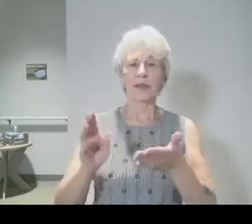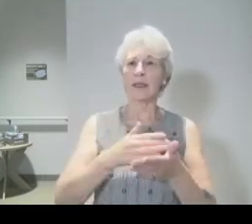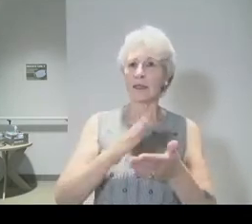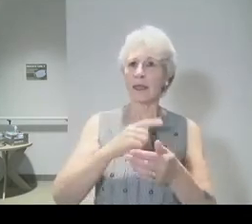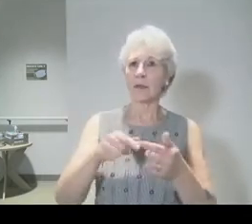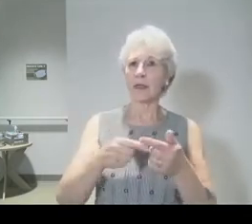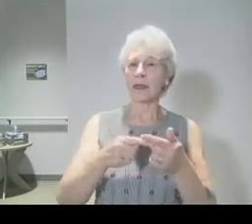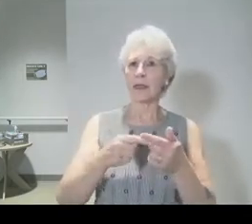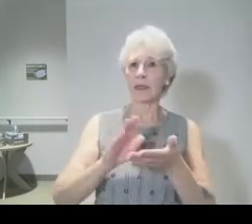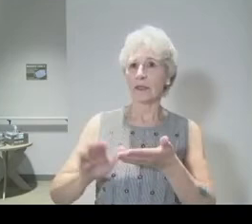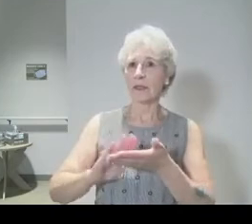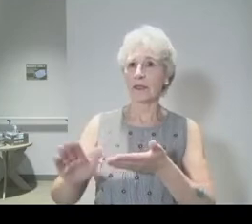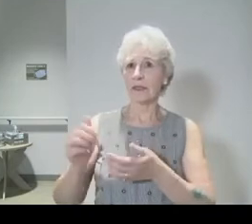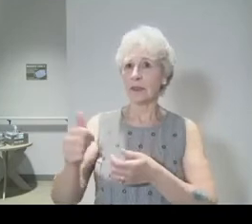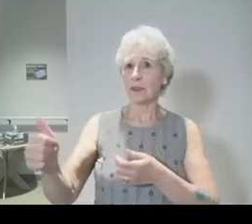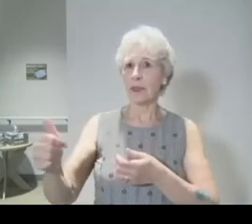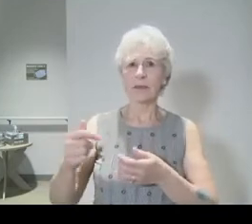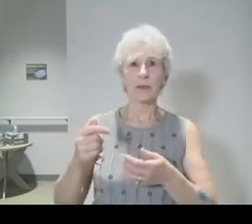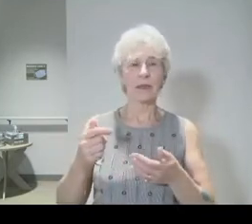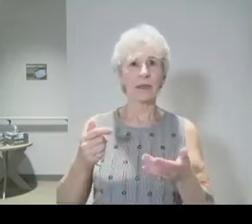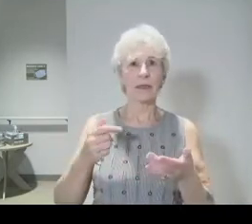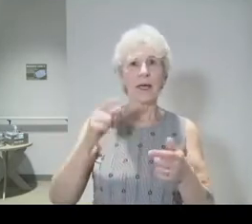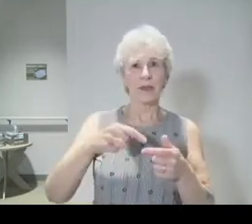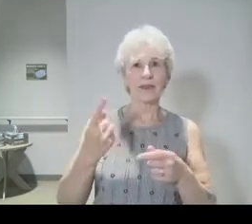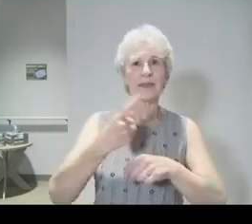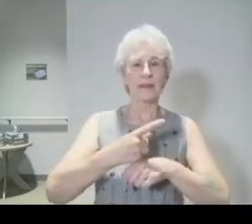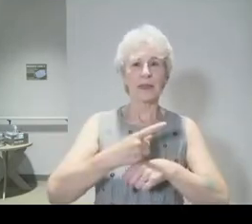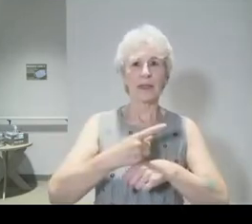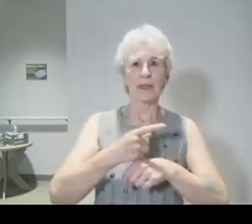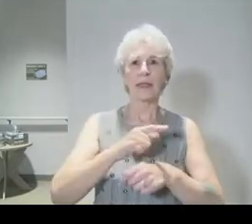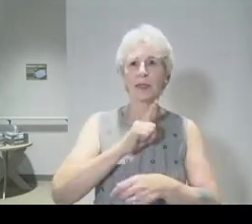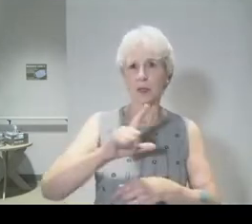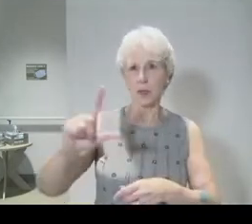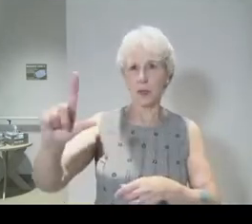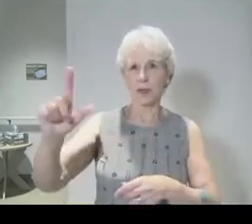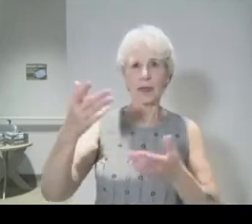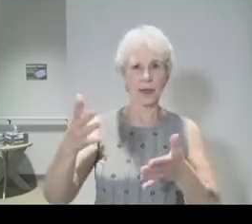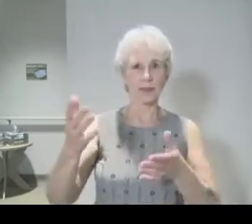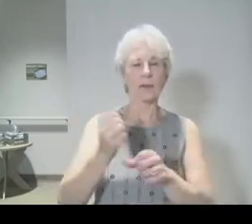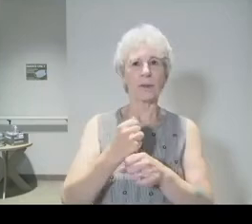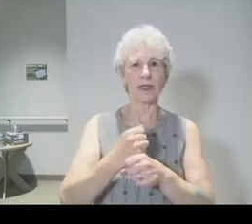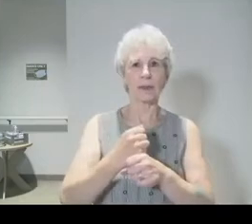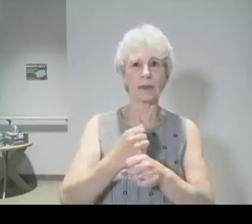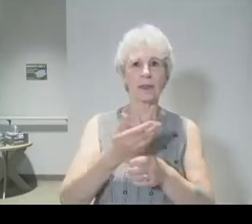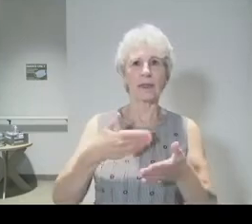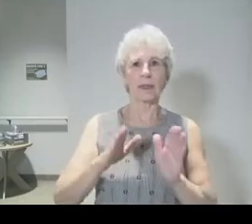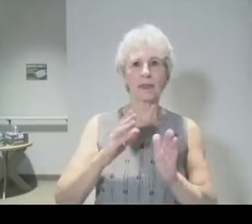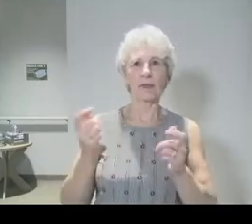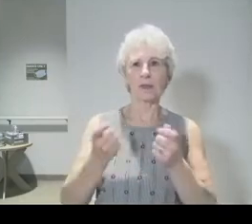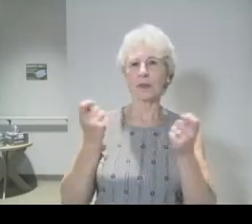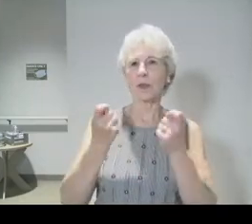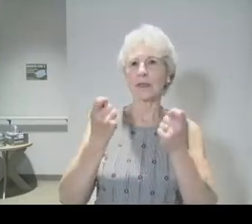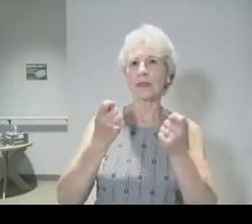they dismissed themselves. And you know what that verse is? This is the day that the Lord has made. Let us rejoice